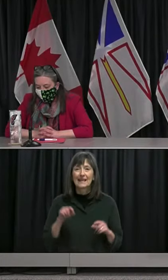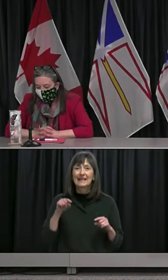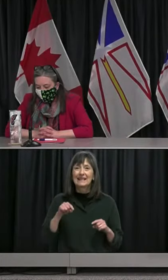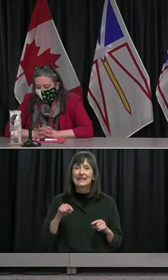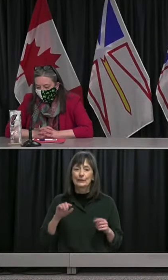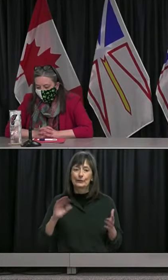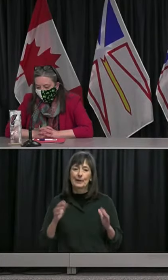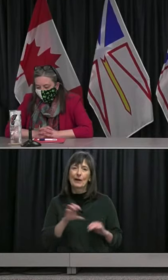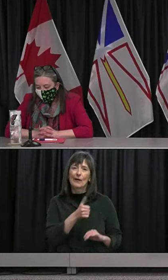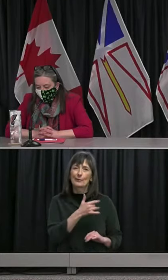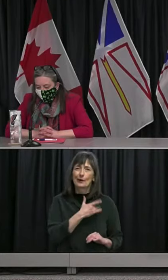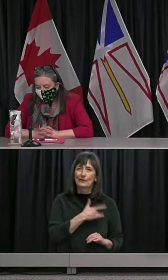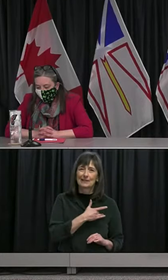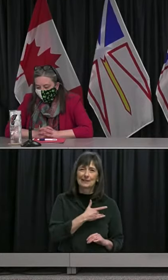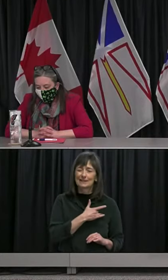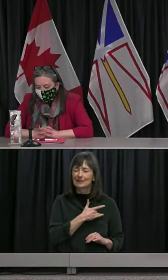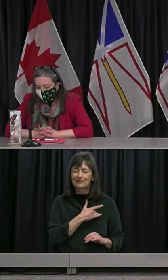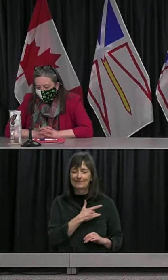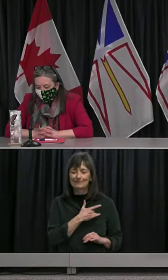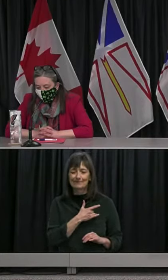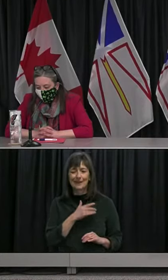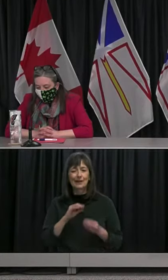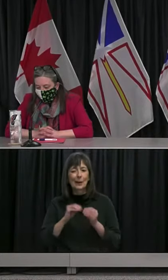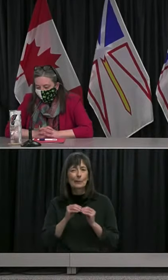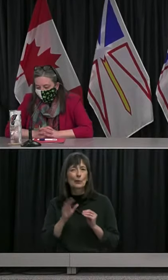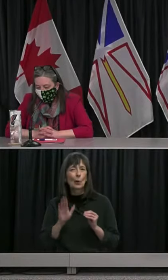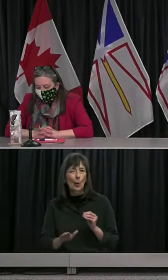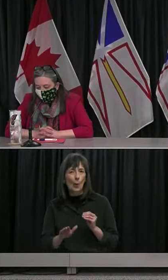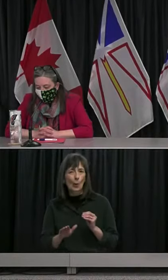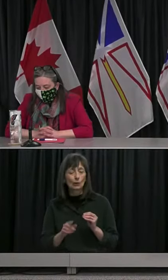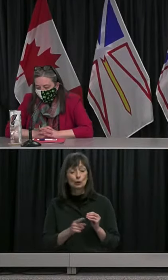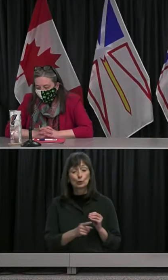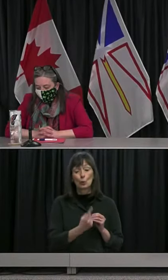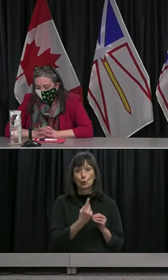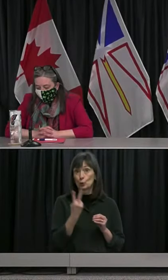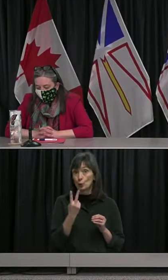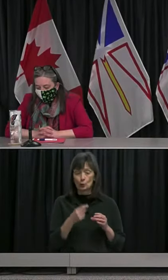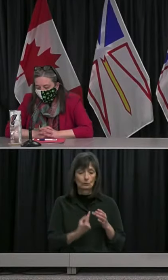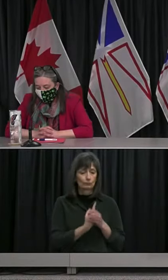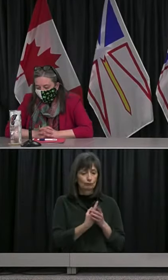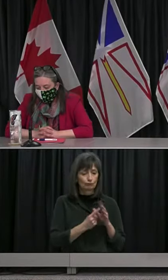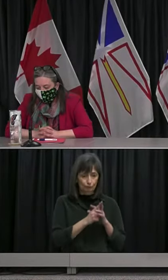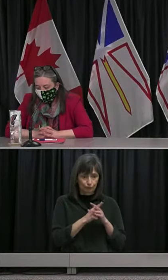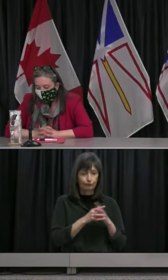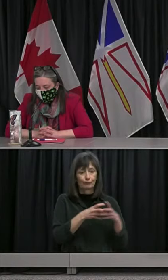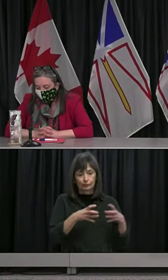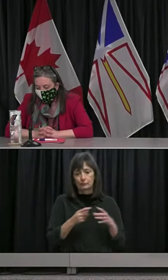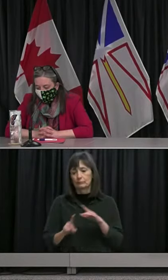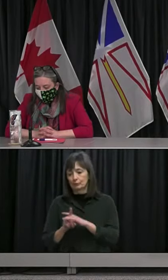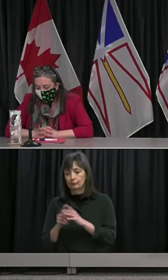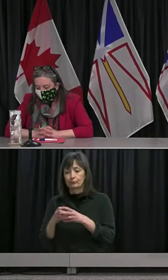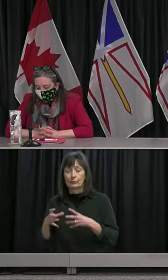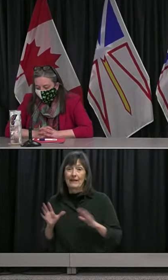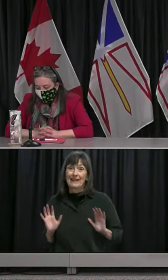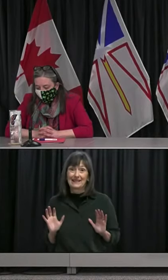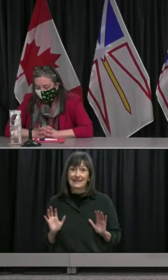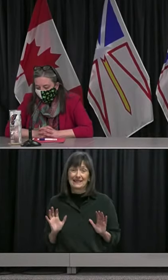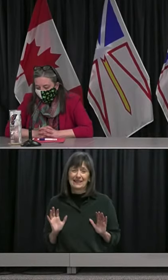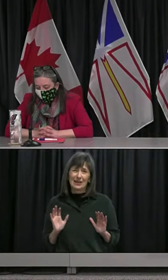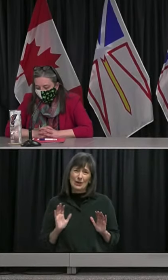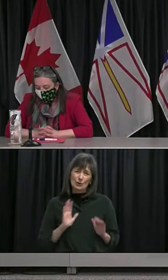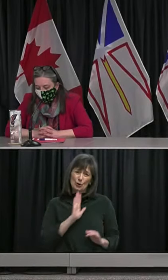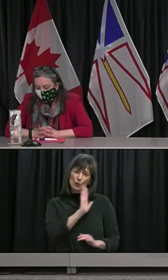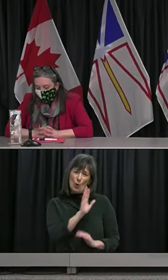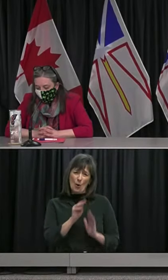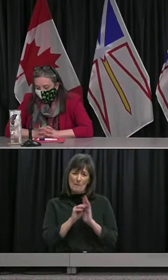had many cases two major clusters a little over a thousand cases in total so Dr. Raman how effective can predictive modeling be in these